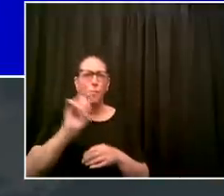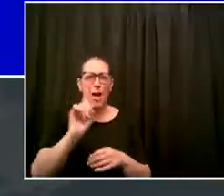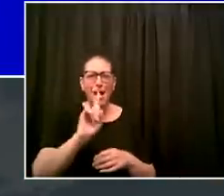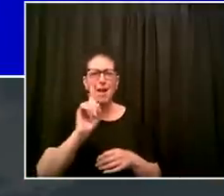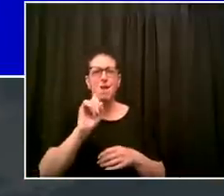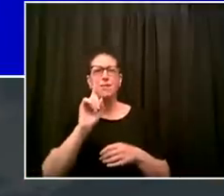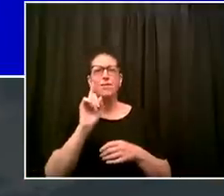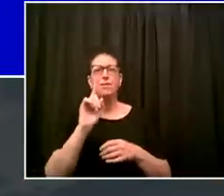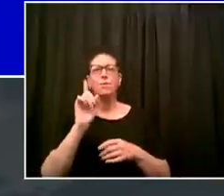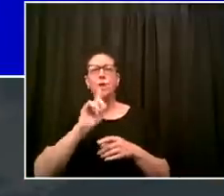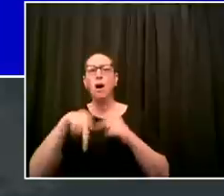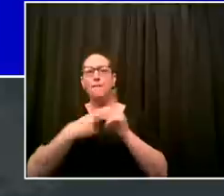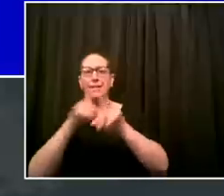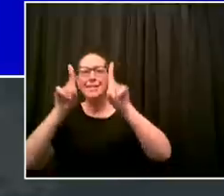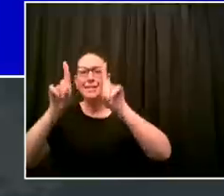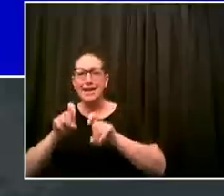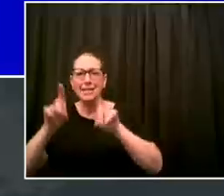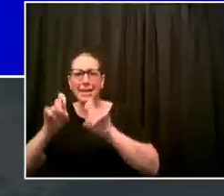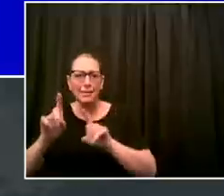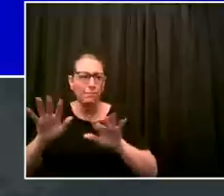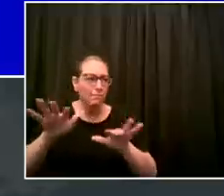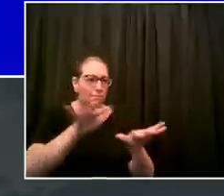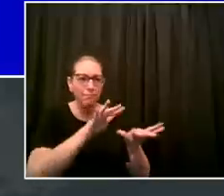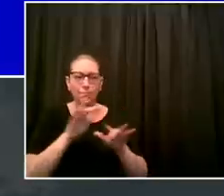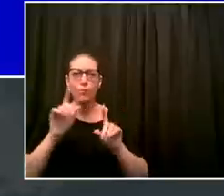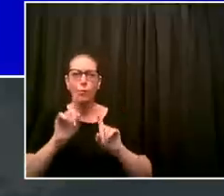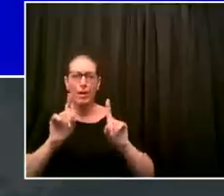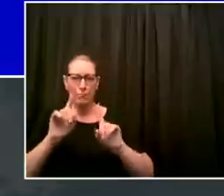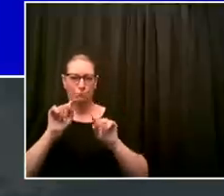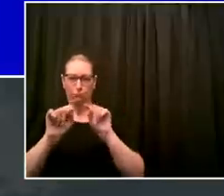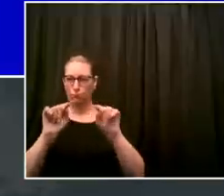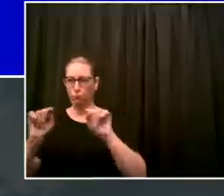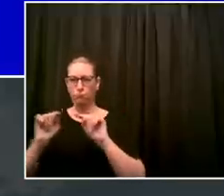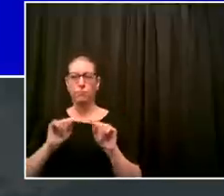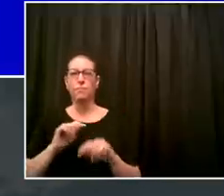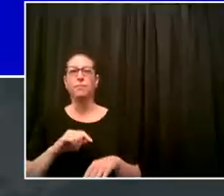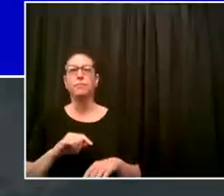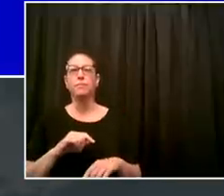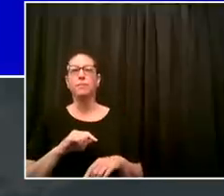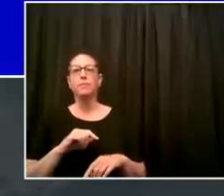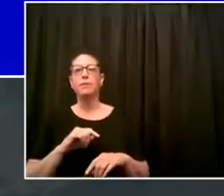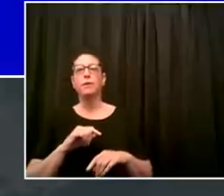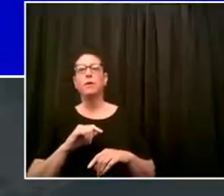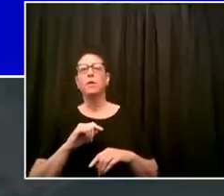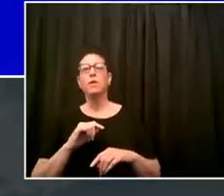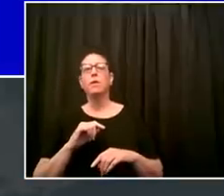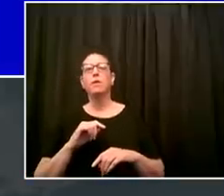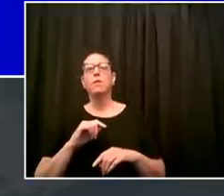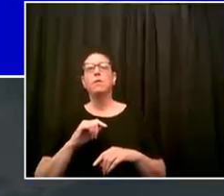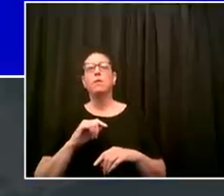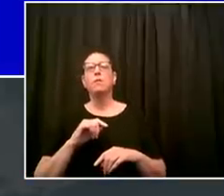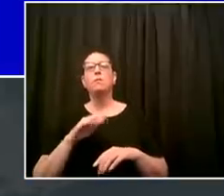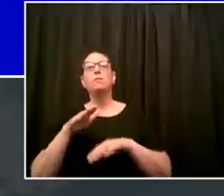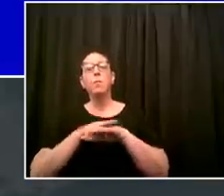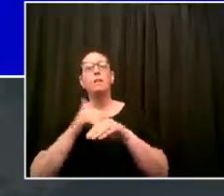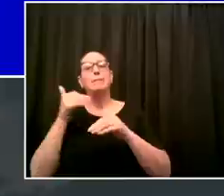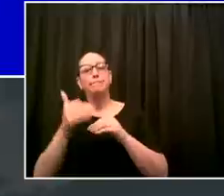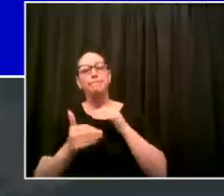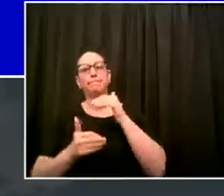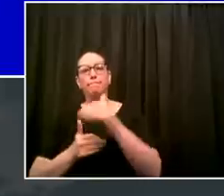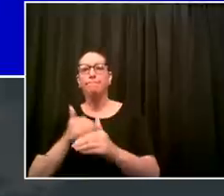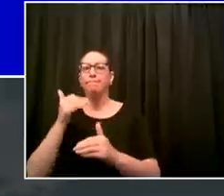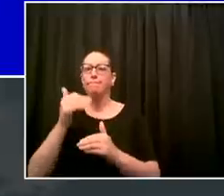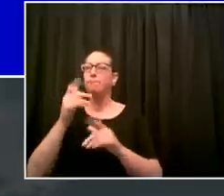workers and then 140 000 for everyday new yorkers on top of that combined well over a quarter million antibody tests